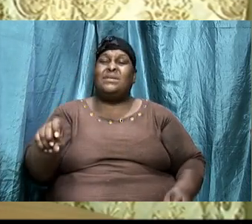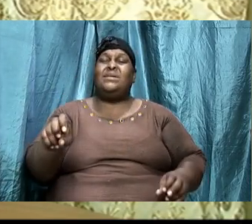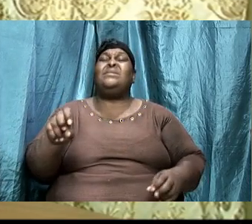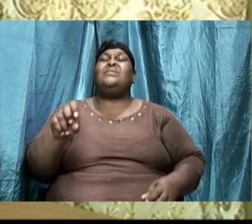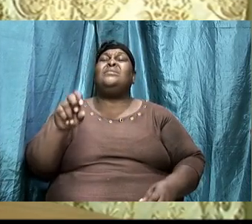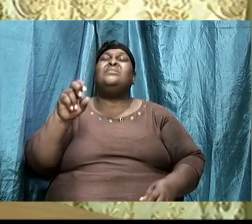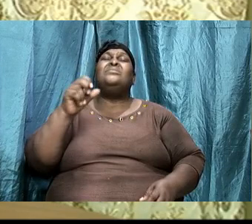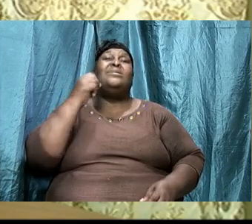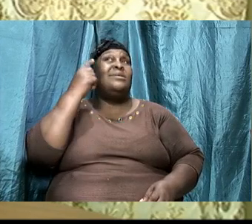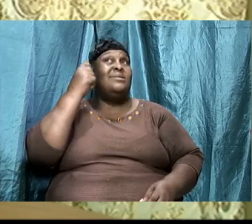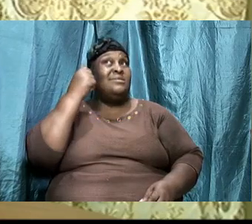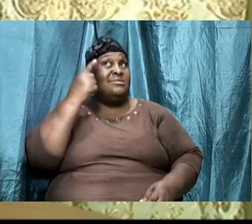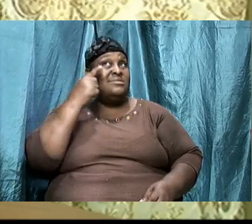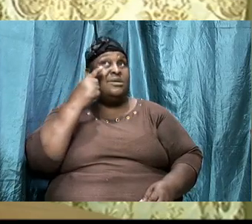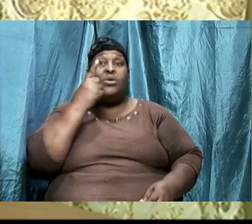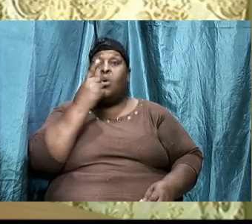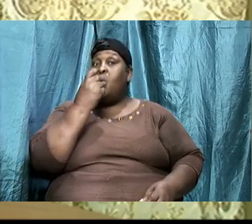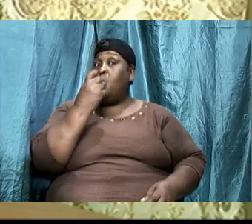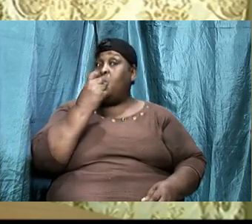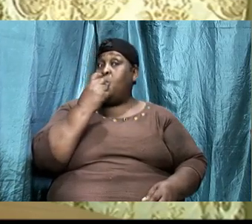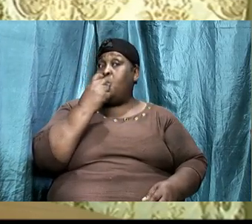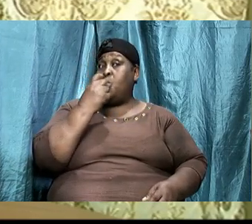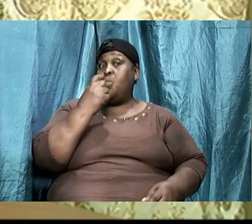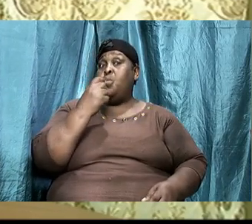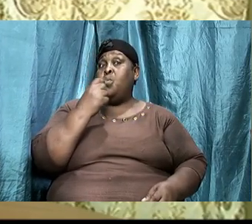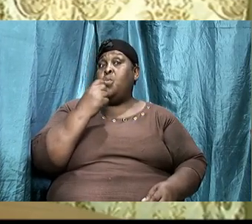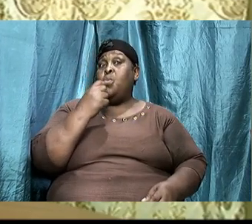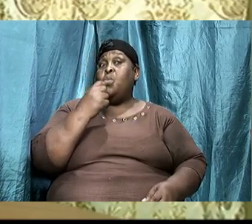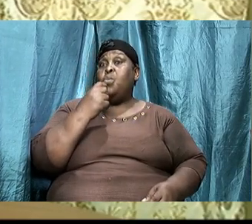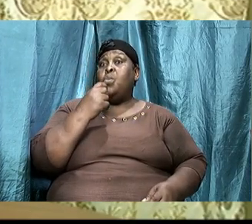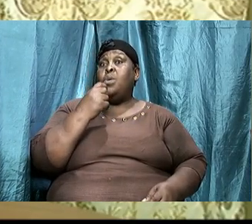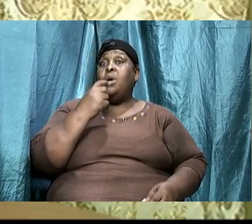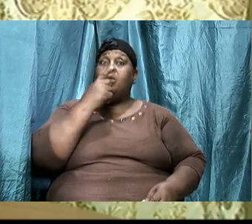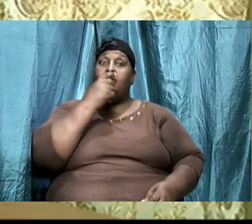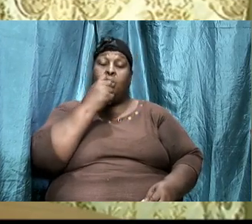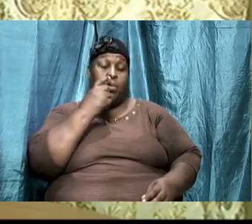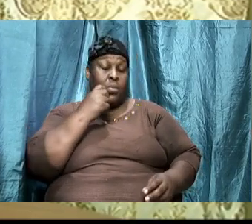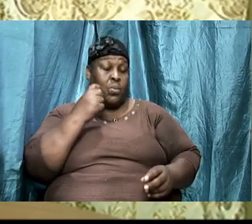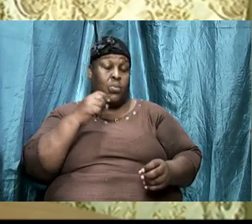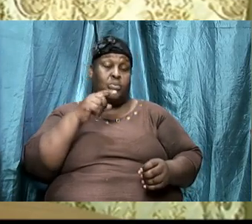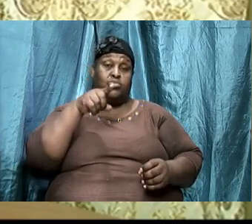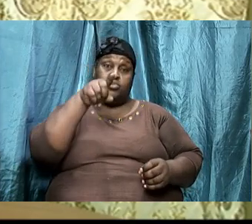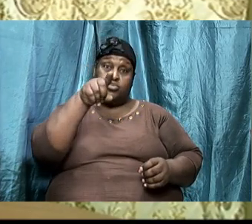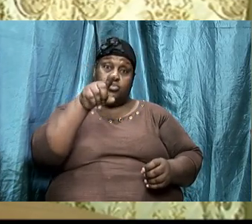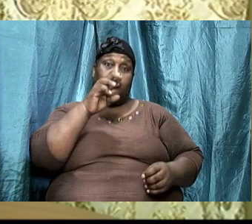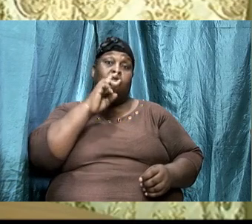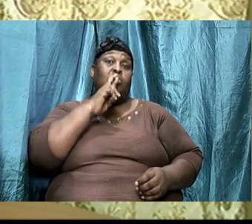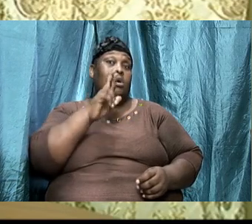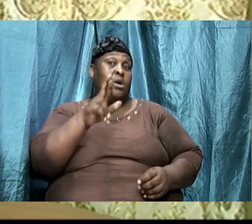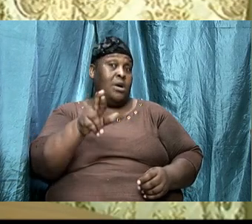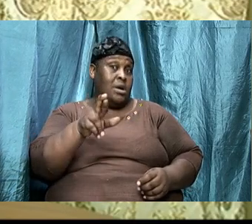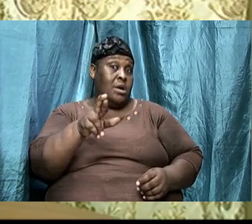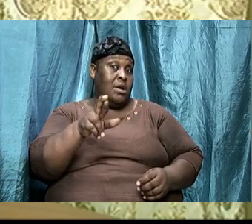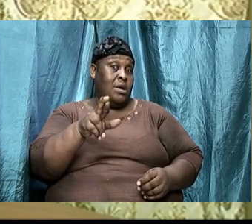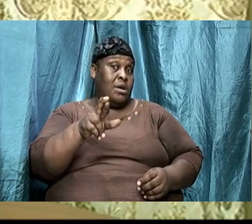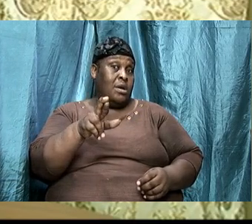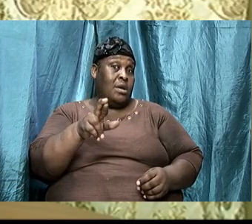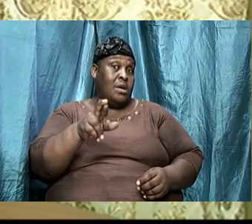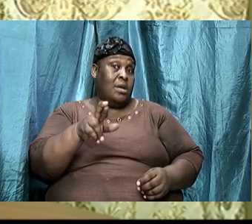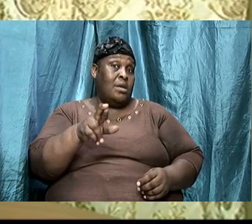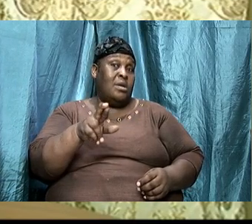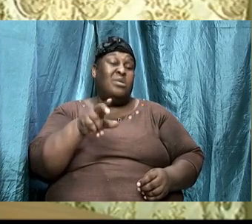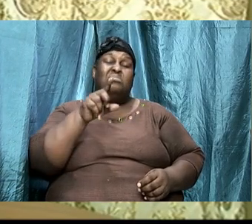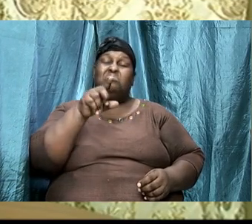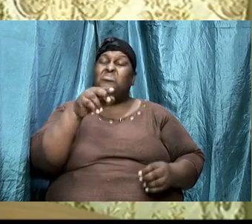are and whose we are. If you don't know your identity and whose you are, you will have no